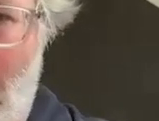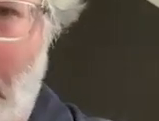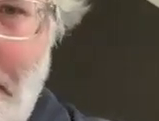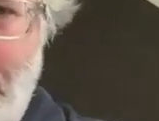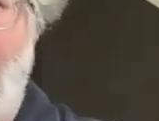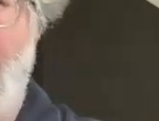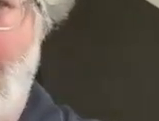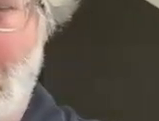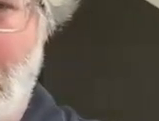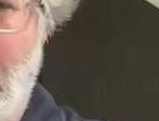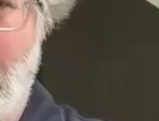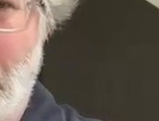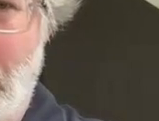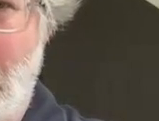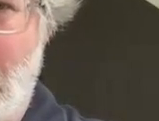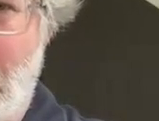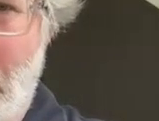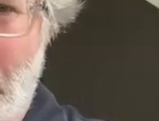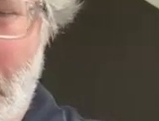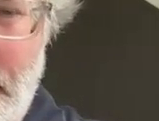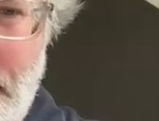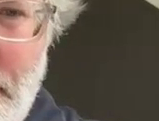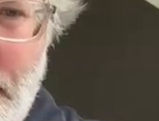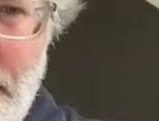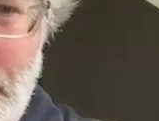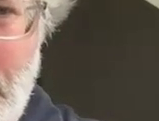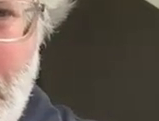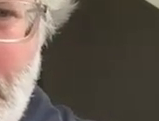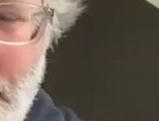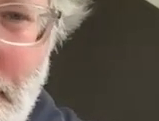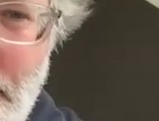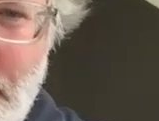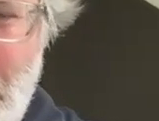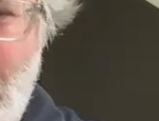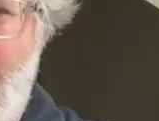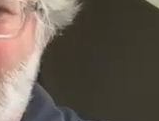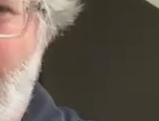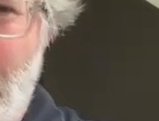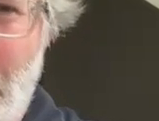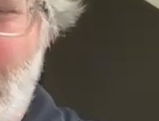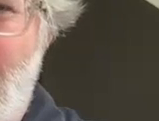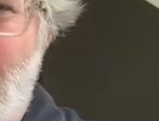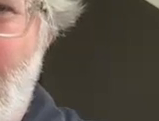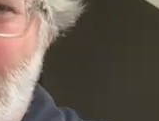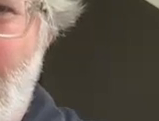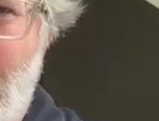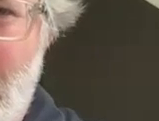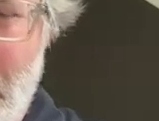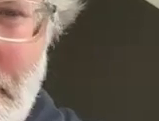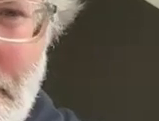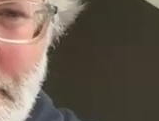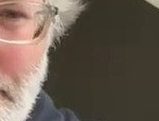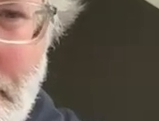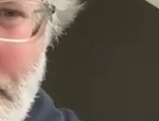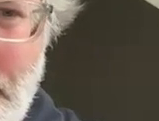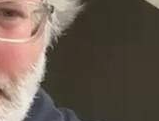are some coming down the pike uh in various states we've seen plastic bag bans there are more single-use plastic bands coming down the pike signing those